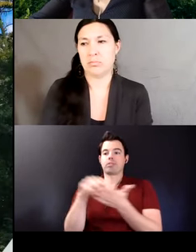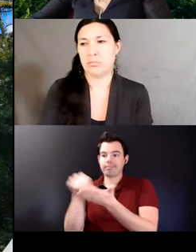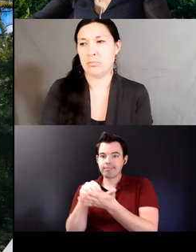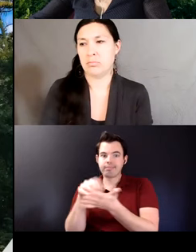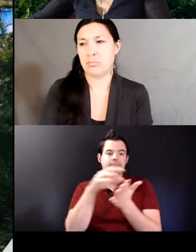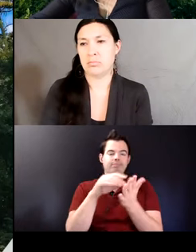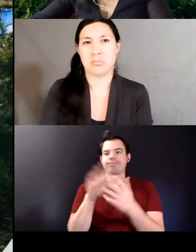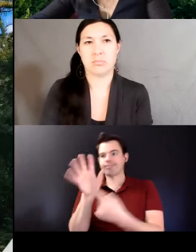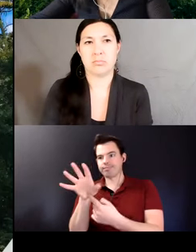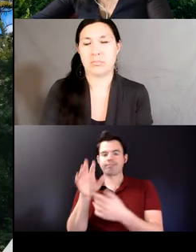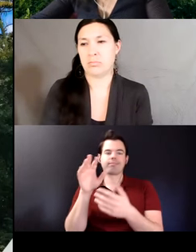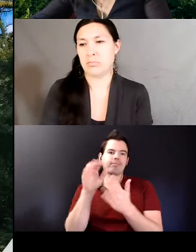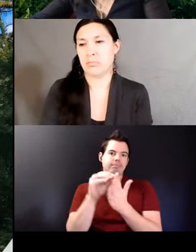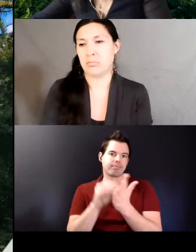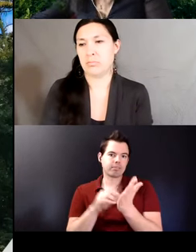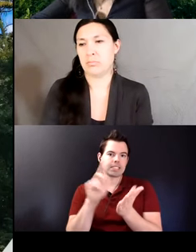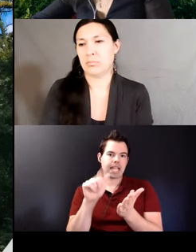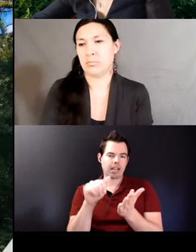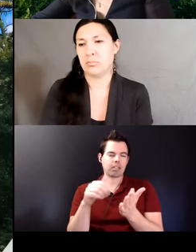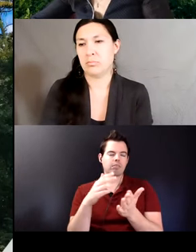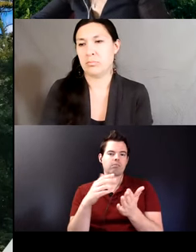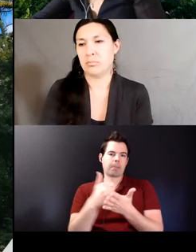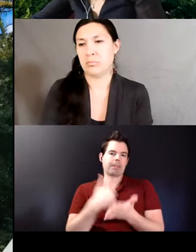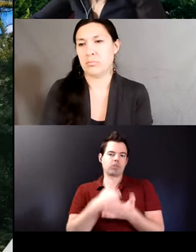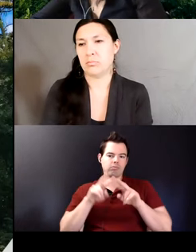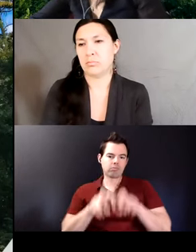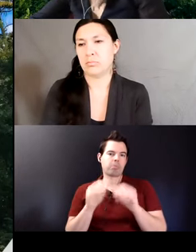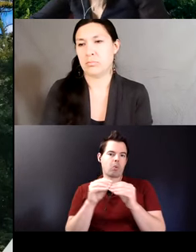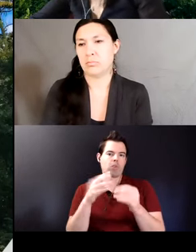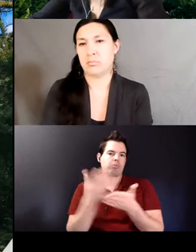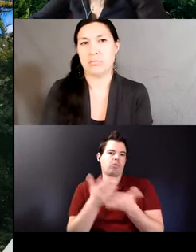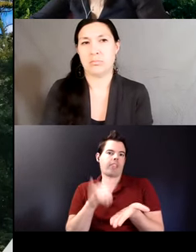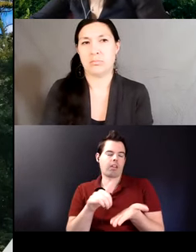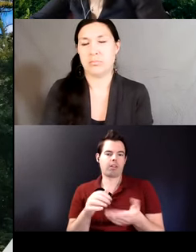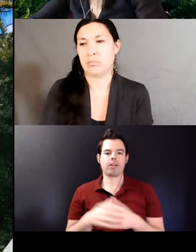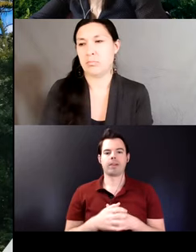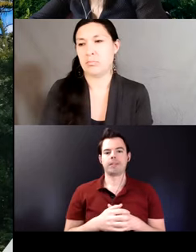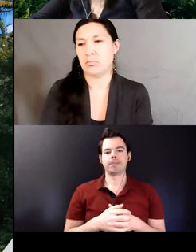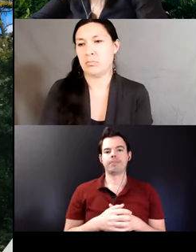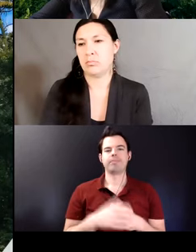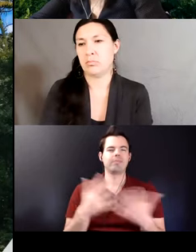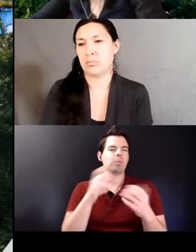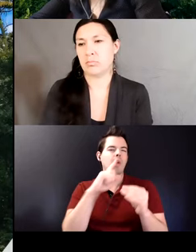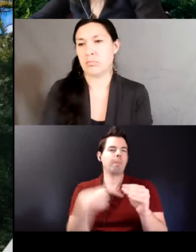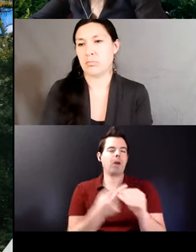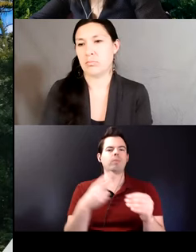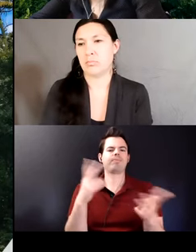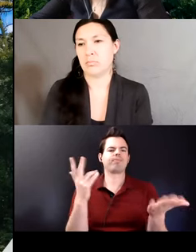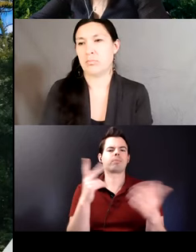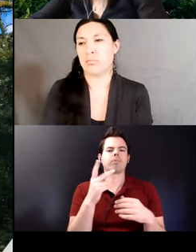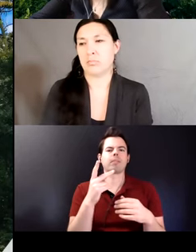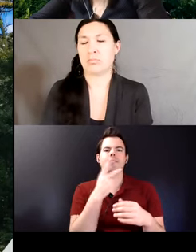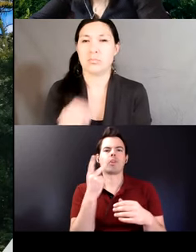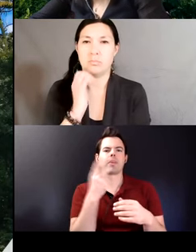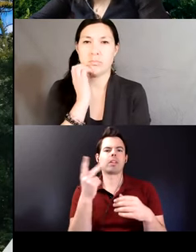before getting into the real analysis I would like to give a short introduction of what the verbal morphology looks